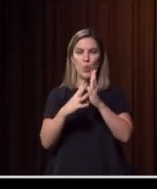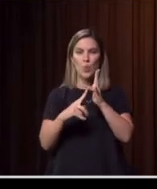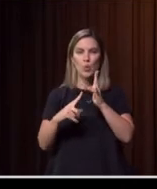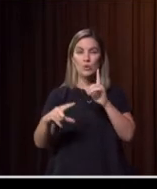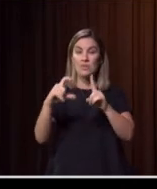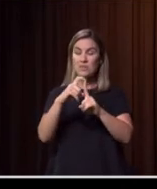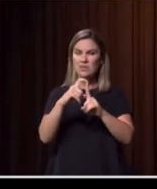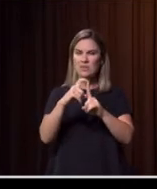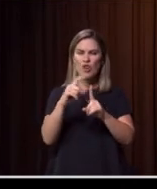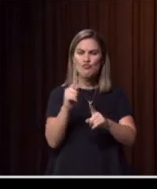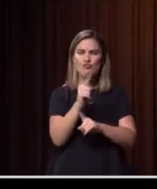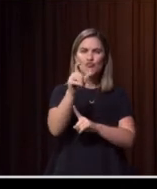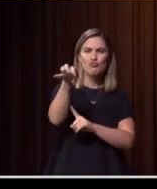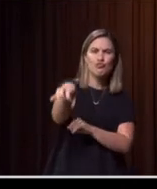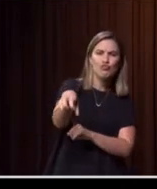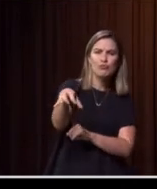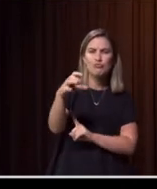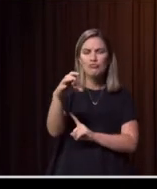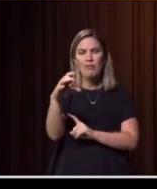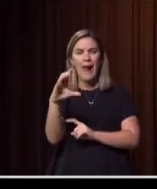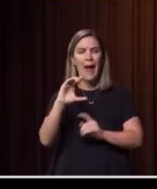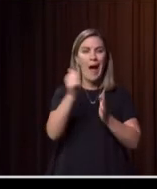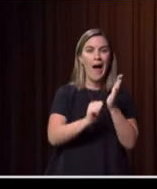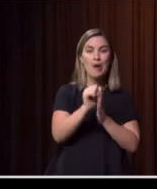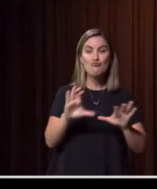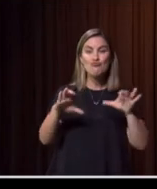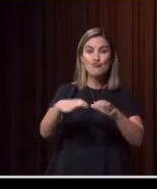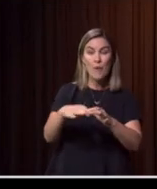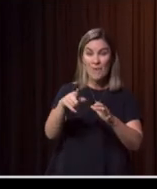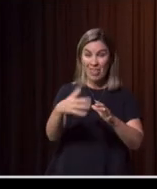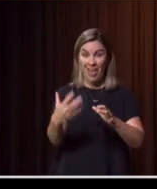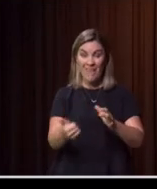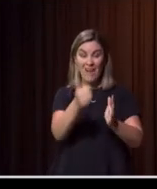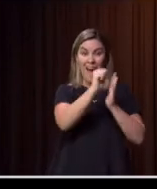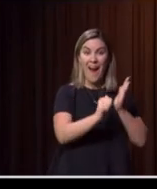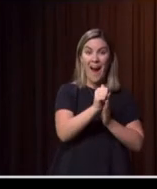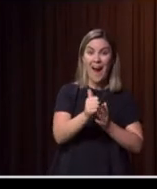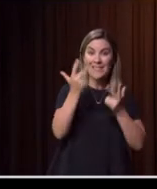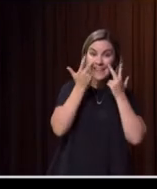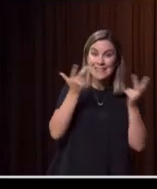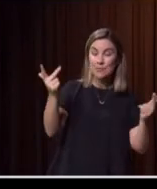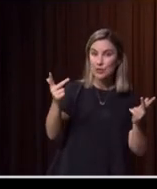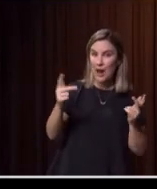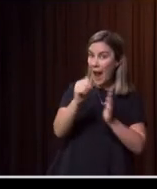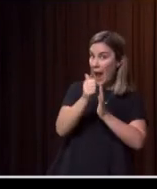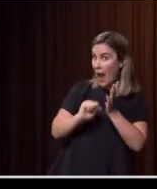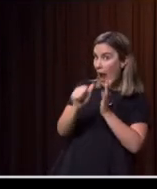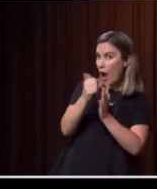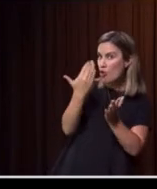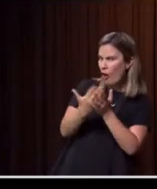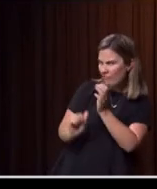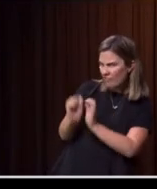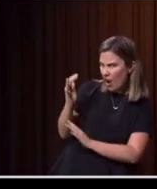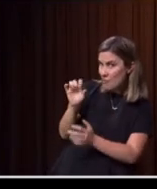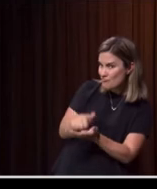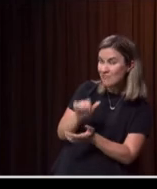helped them open their art exhibition and a book that they published. was beautiful. Fire. Art on Fire, you've seen it. And